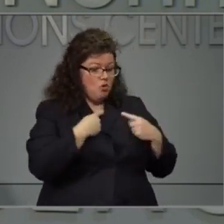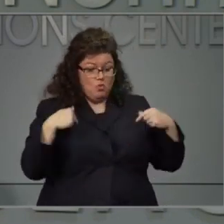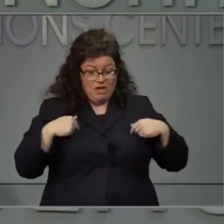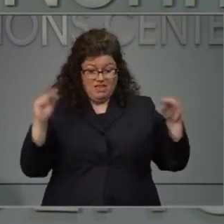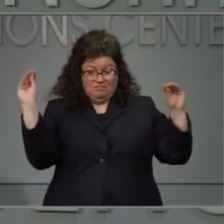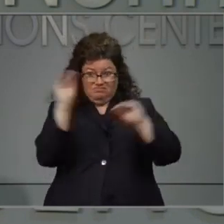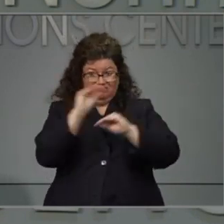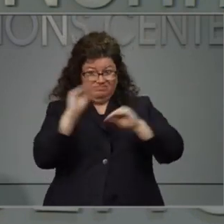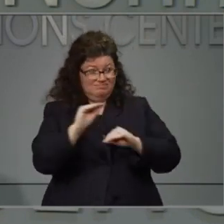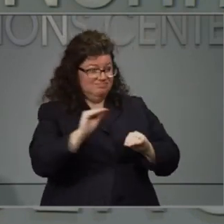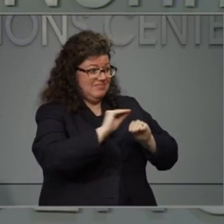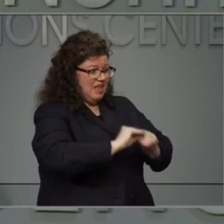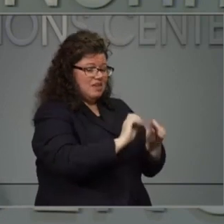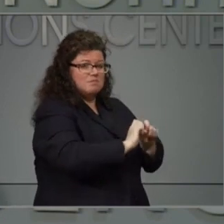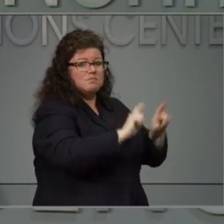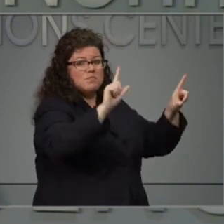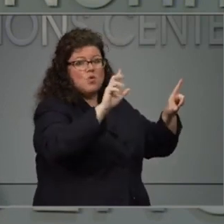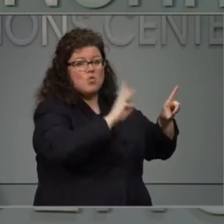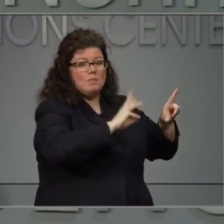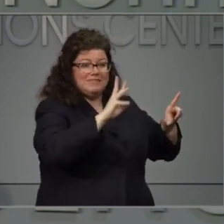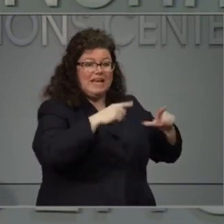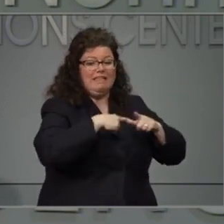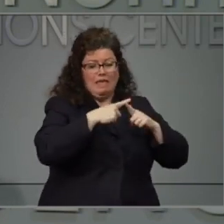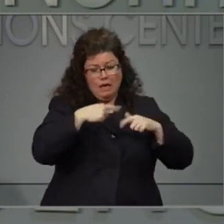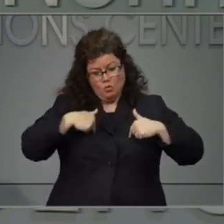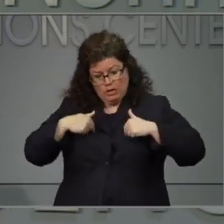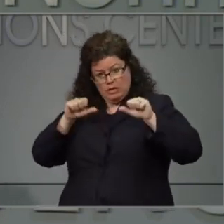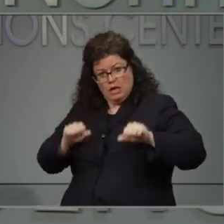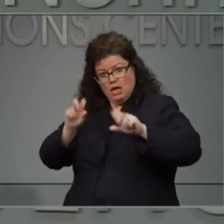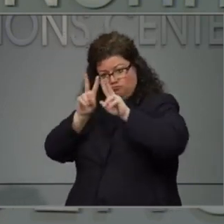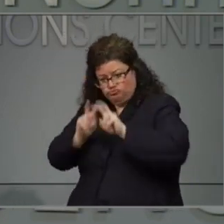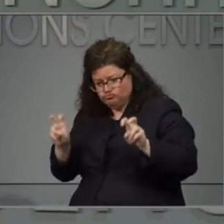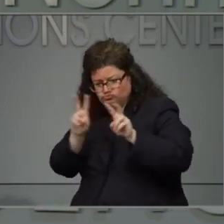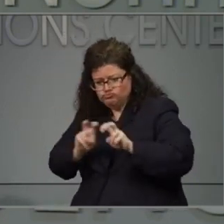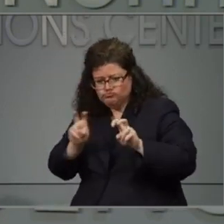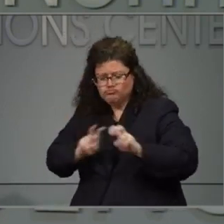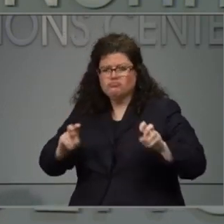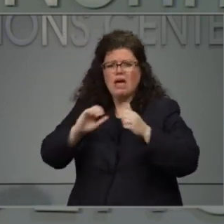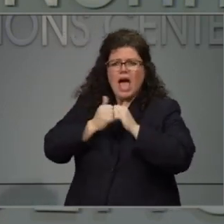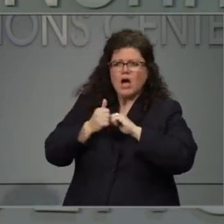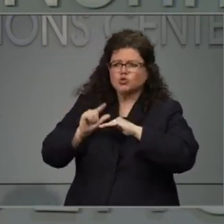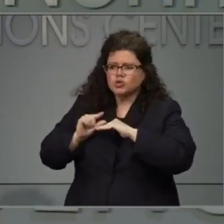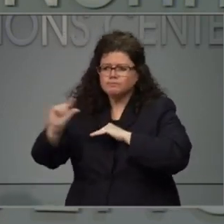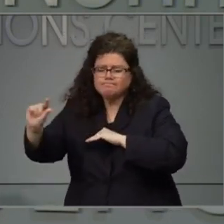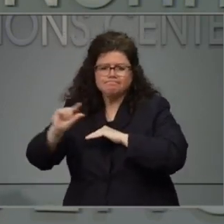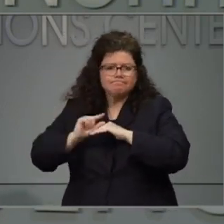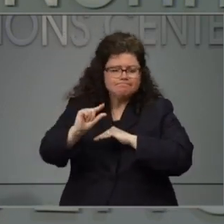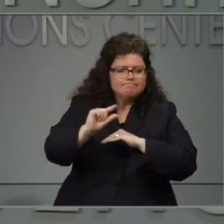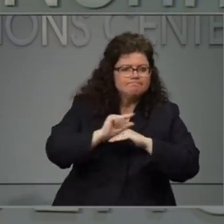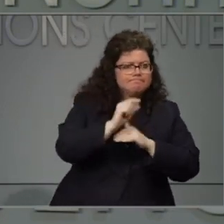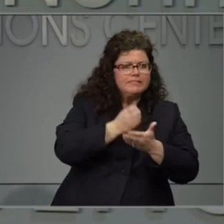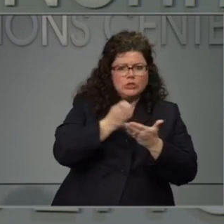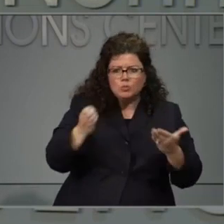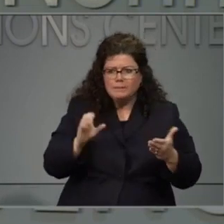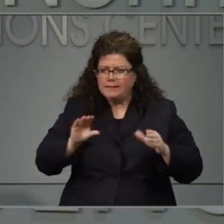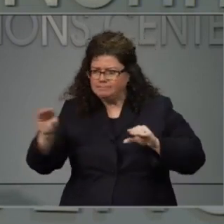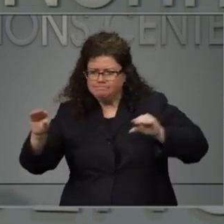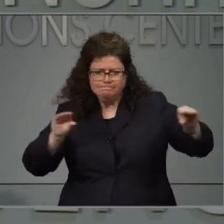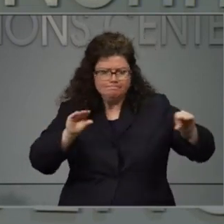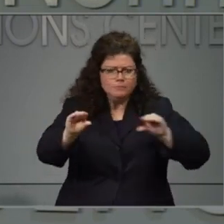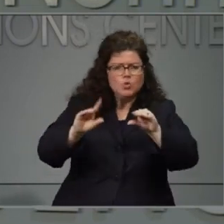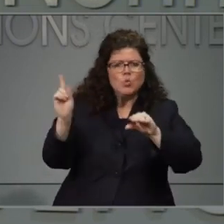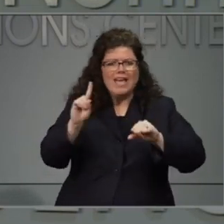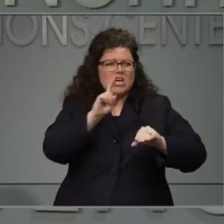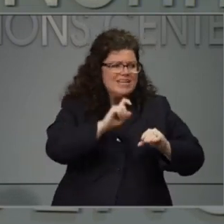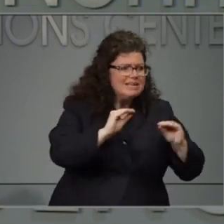decisions on how to disperse supplies and equipment to make decisions on